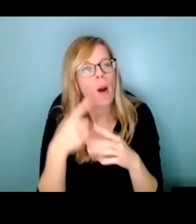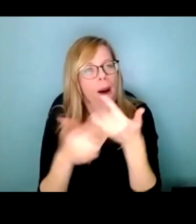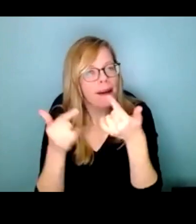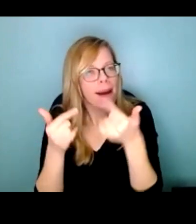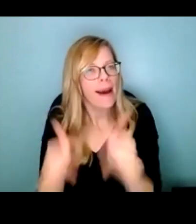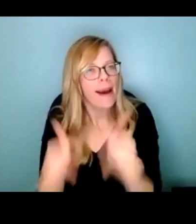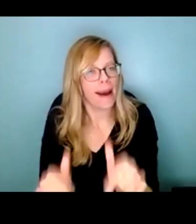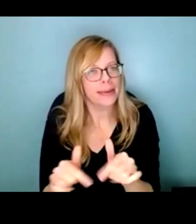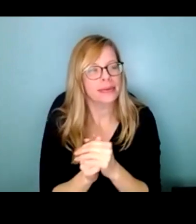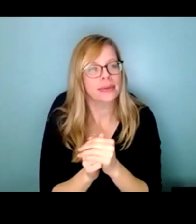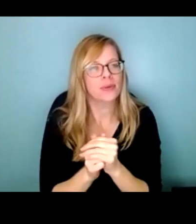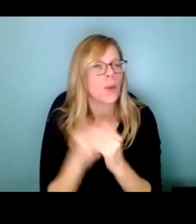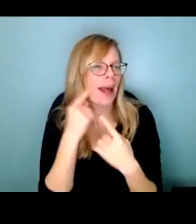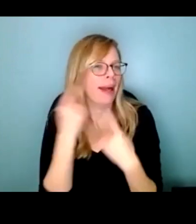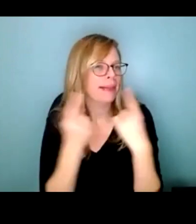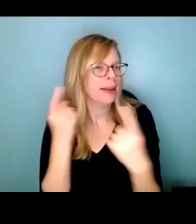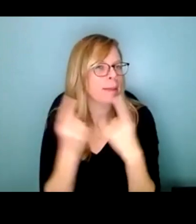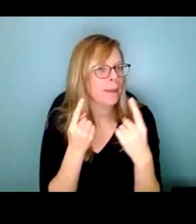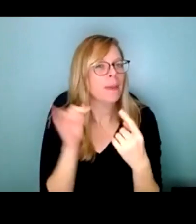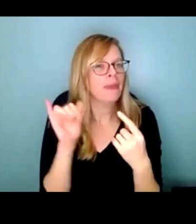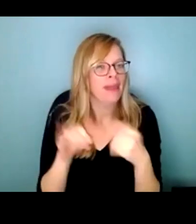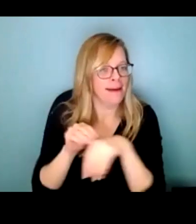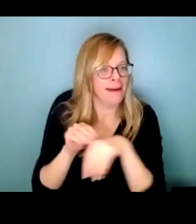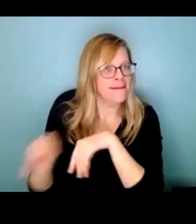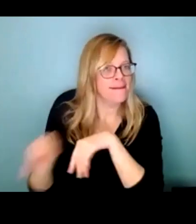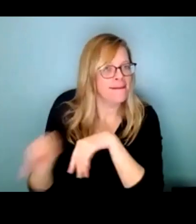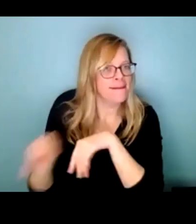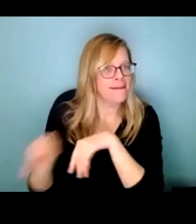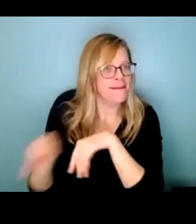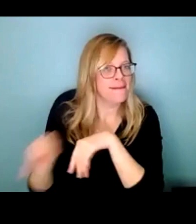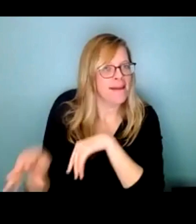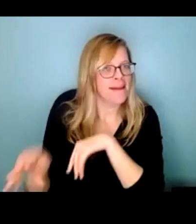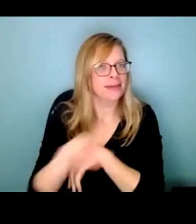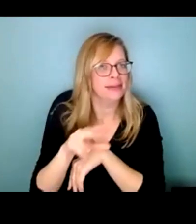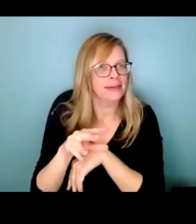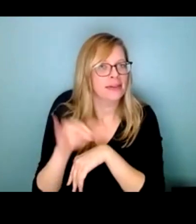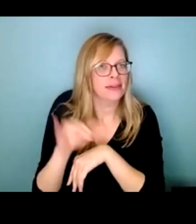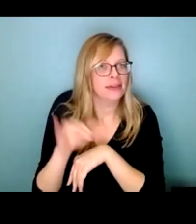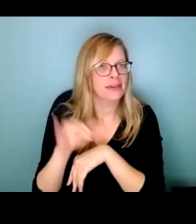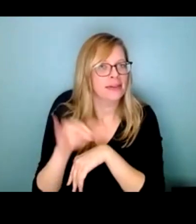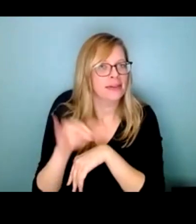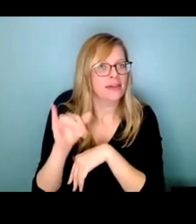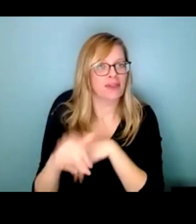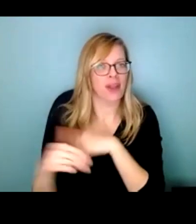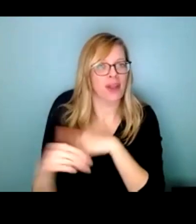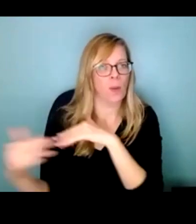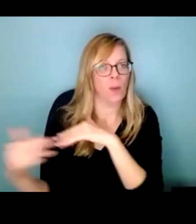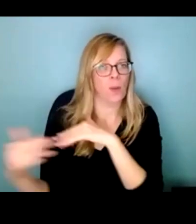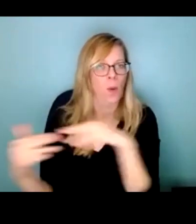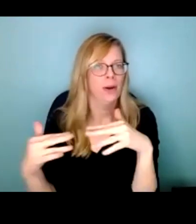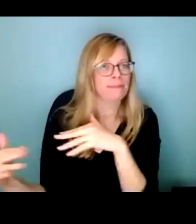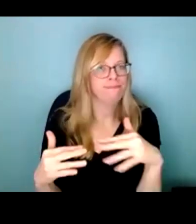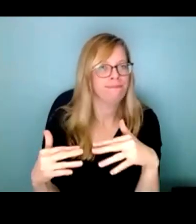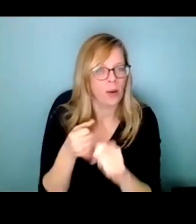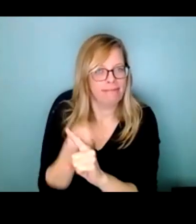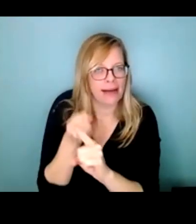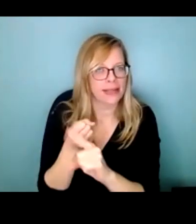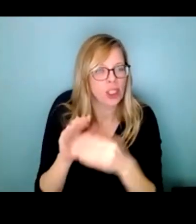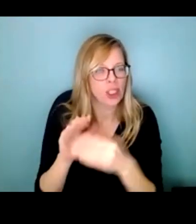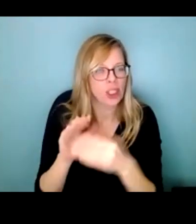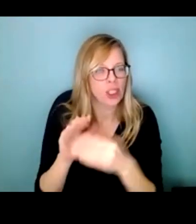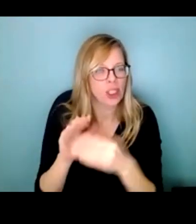think about the effects of war on people and communities